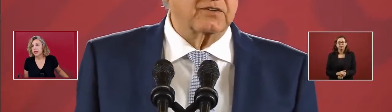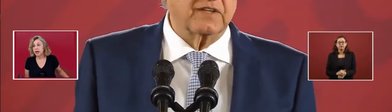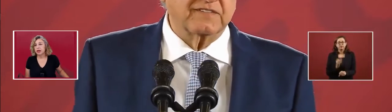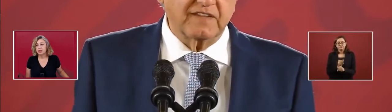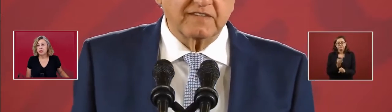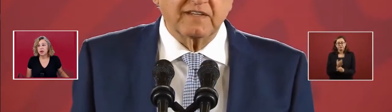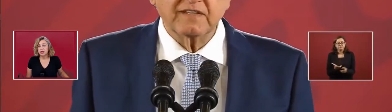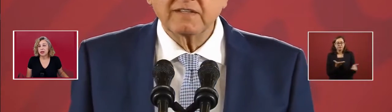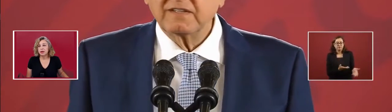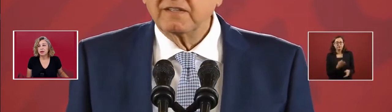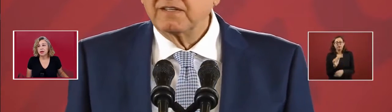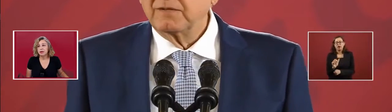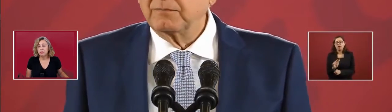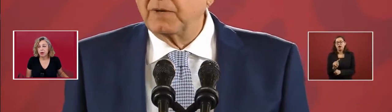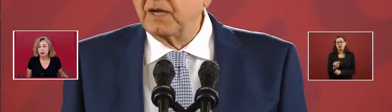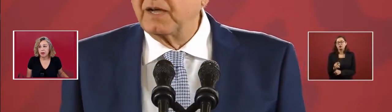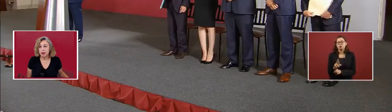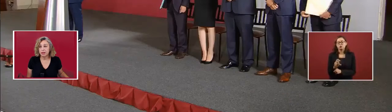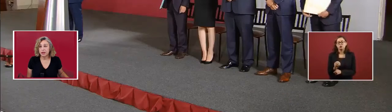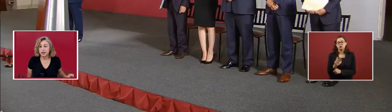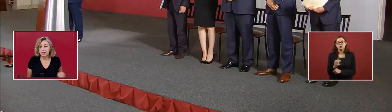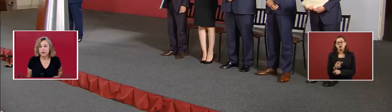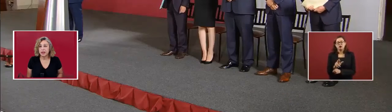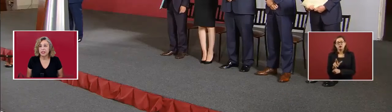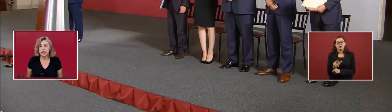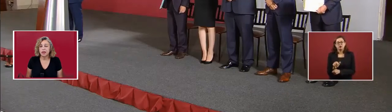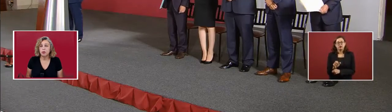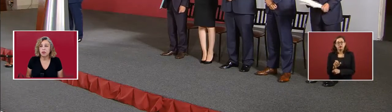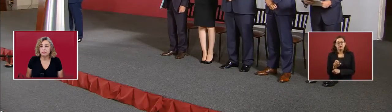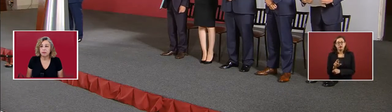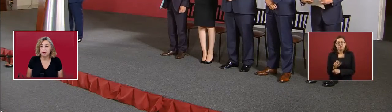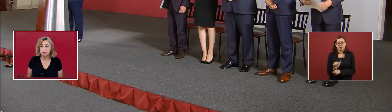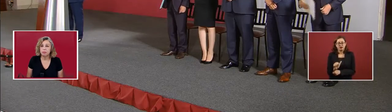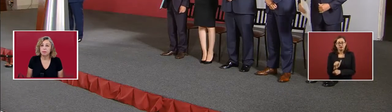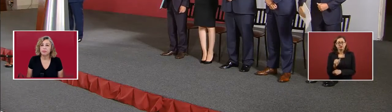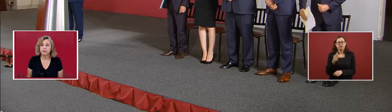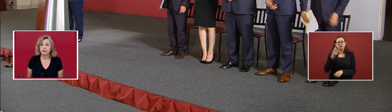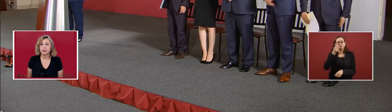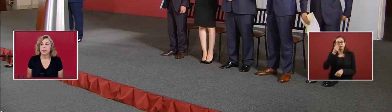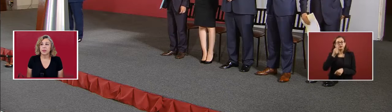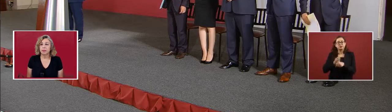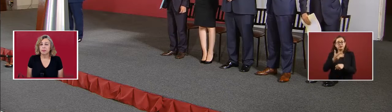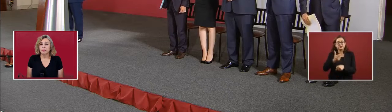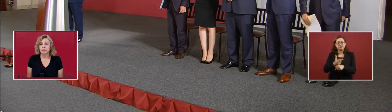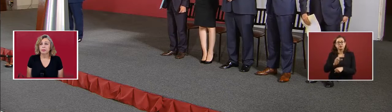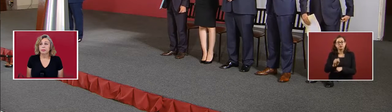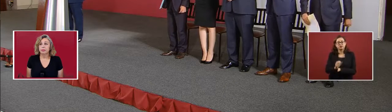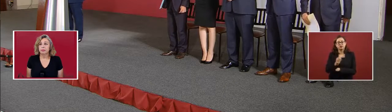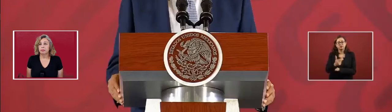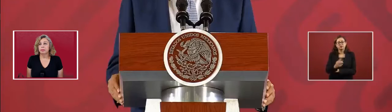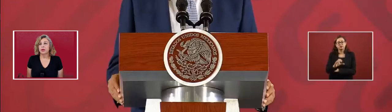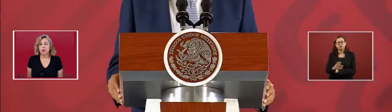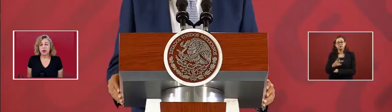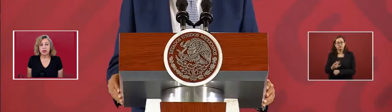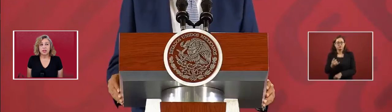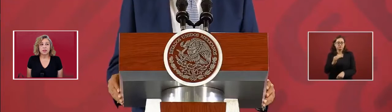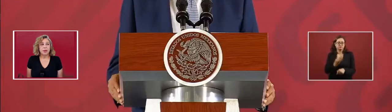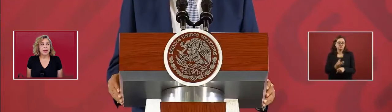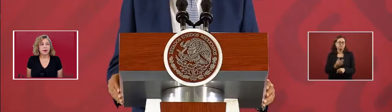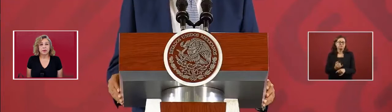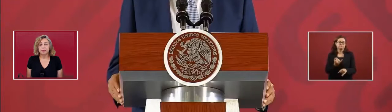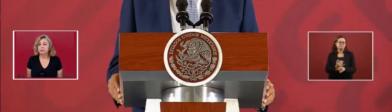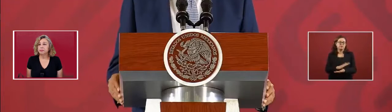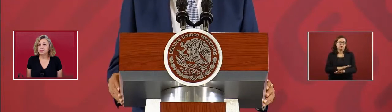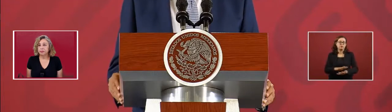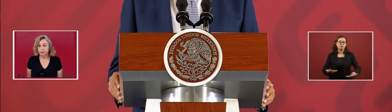Arturo Herrera, Secretary of Hacienda will inform regarding this